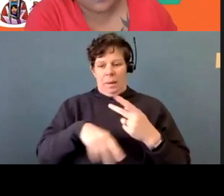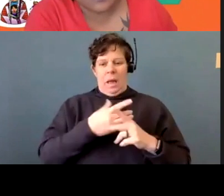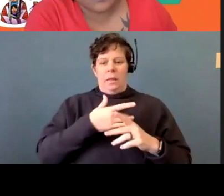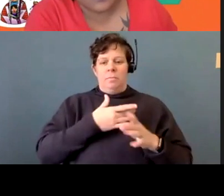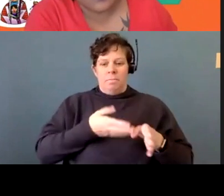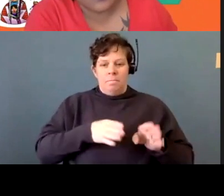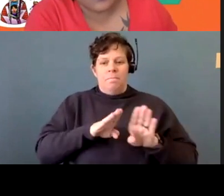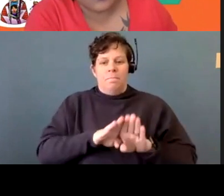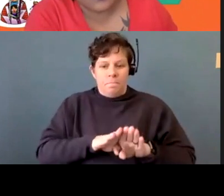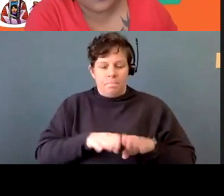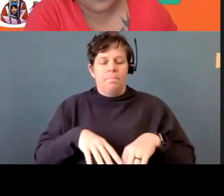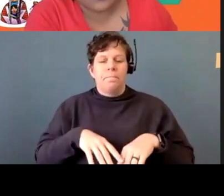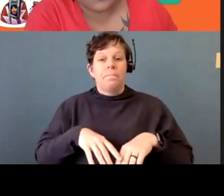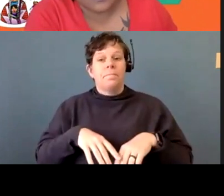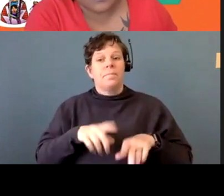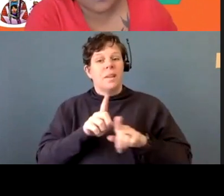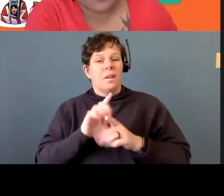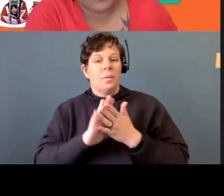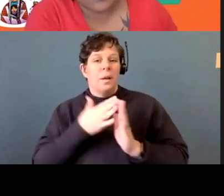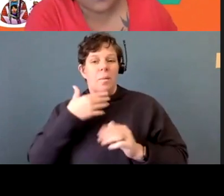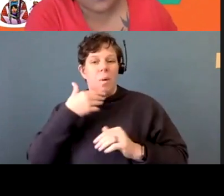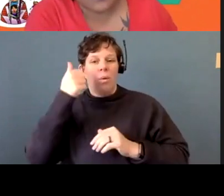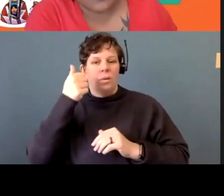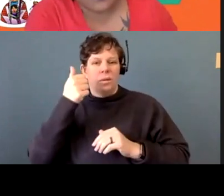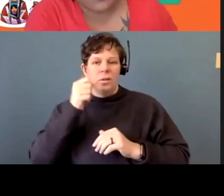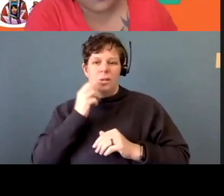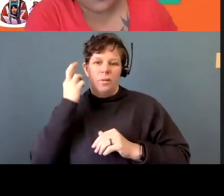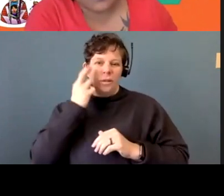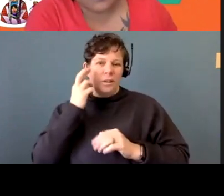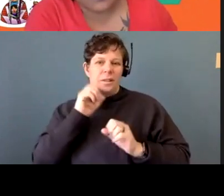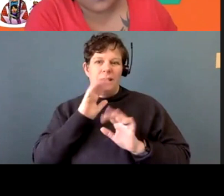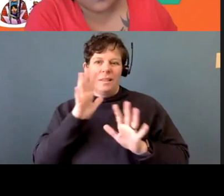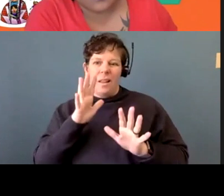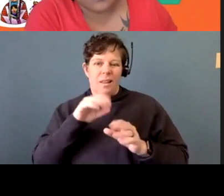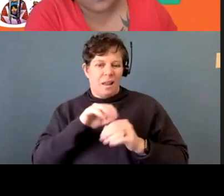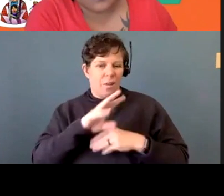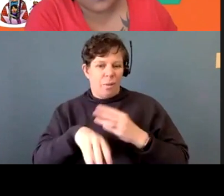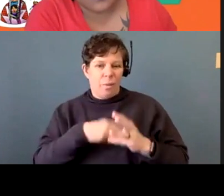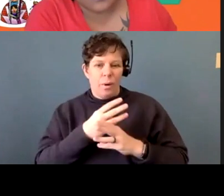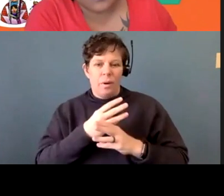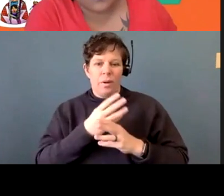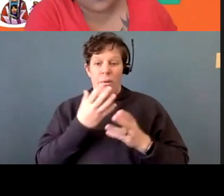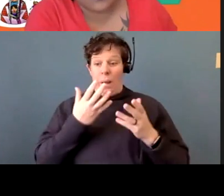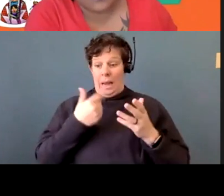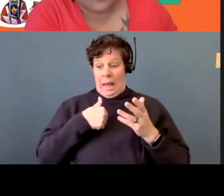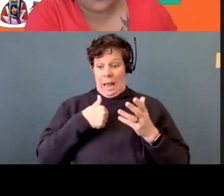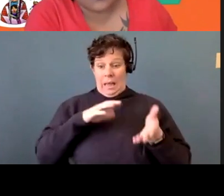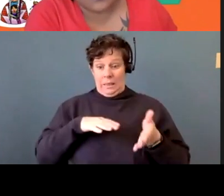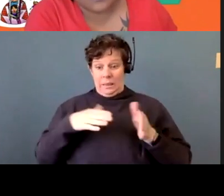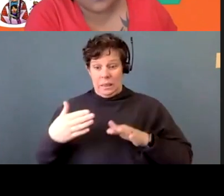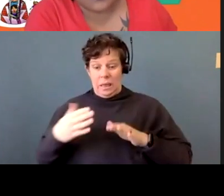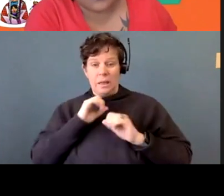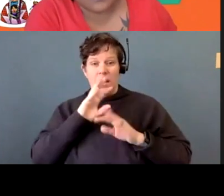that as we get older, we realize there's nothing in this world when after we're gone, nothing in this world that